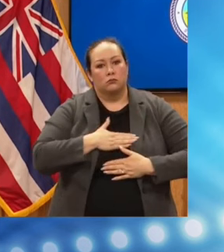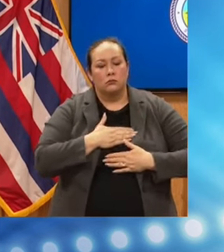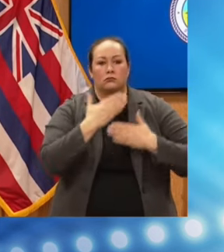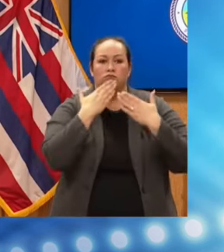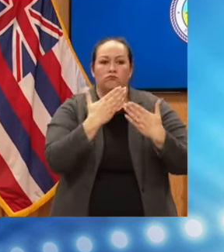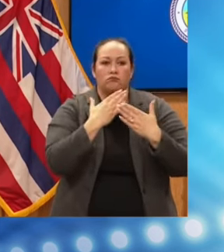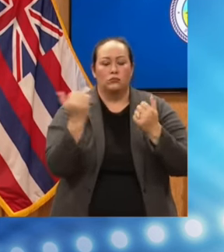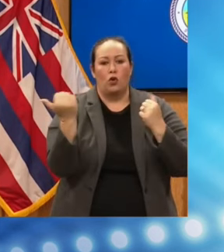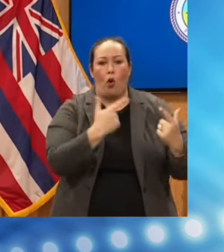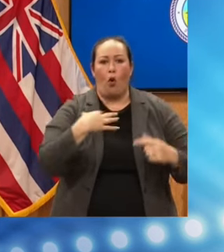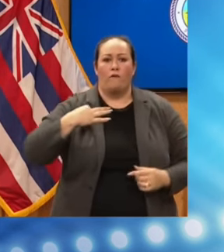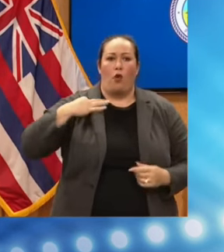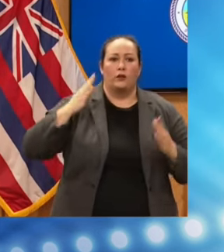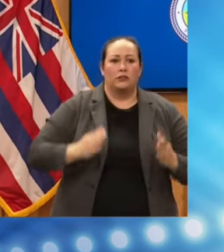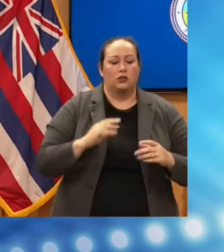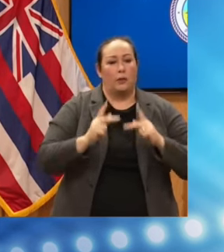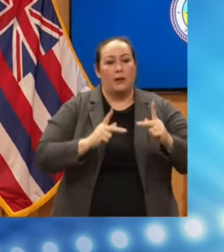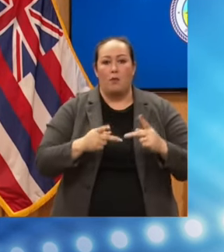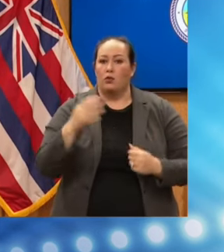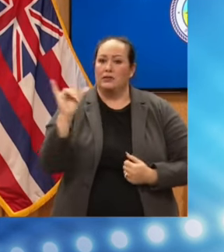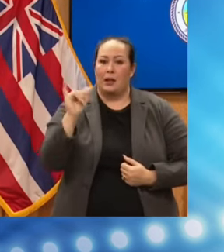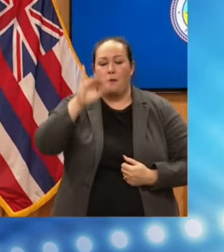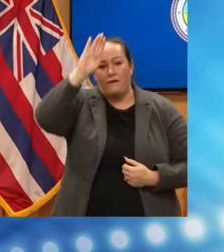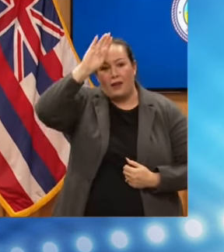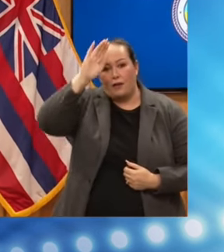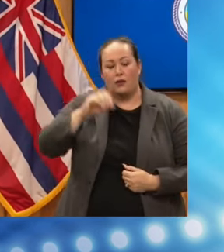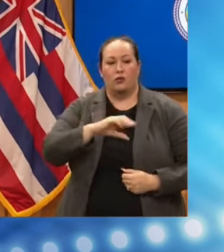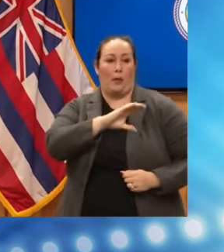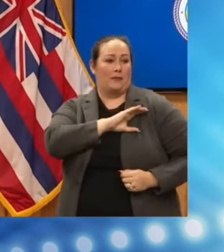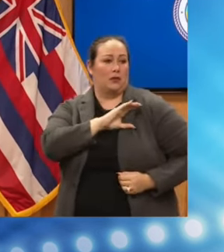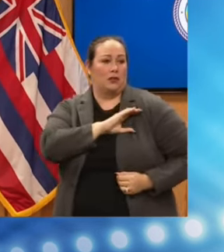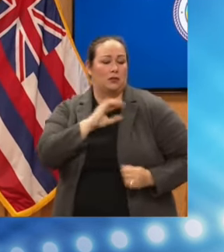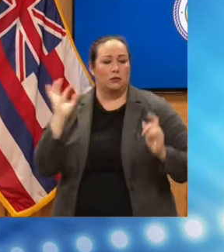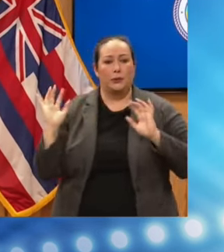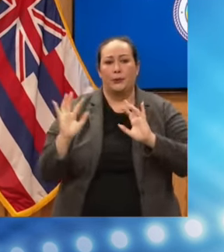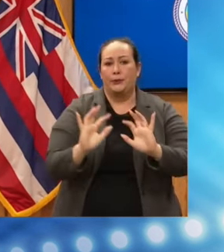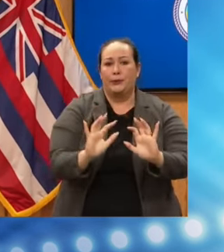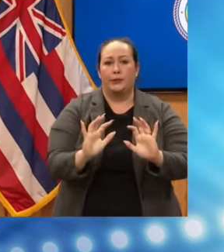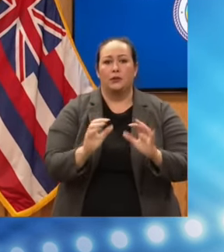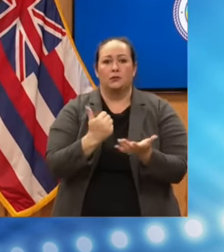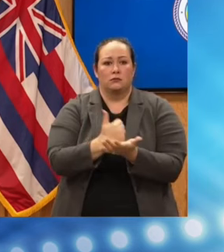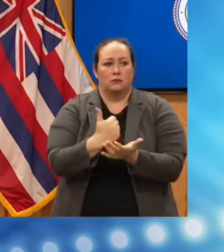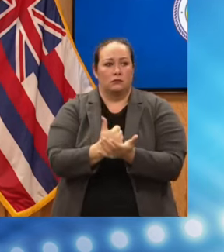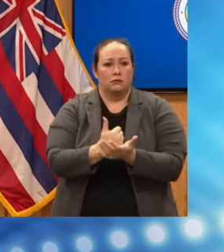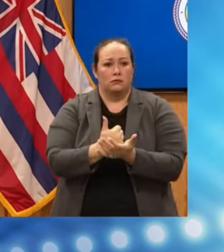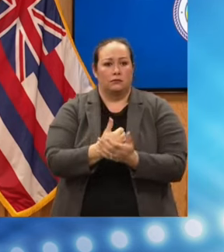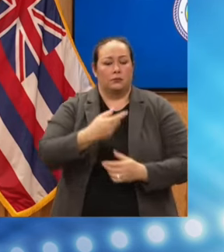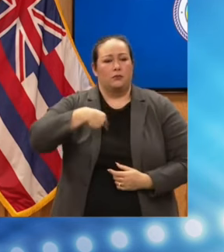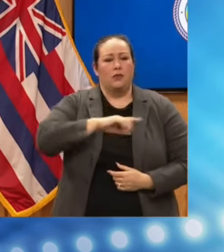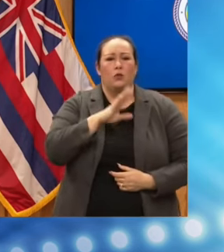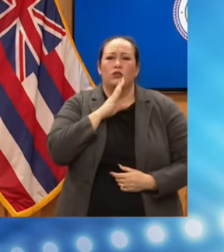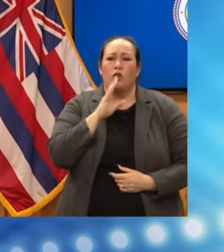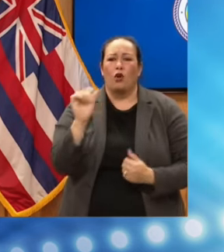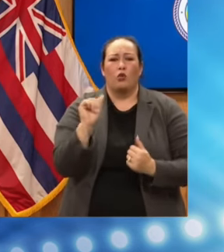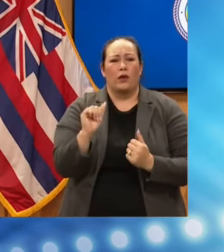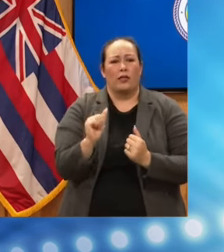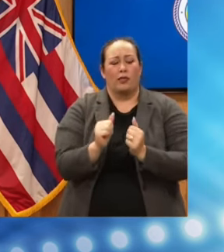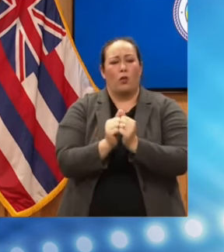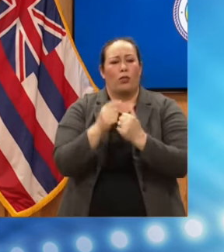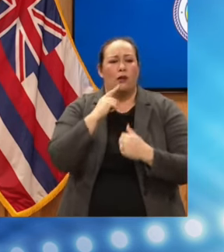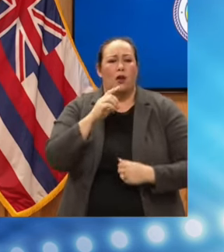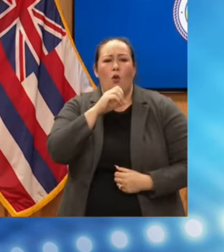appreciate the incredible work of the firefighters and police. But we talked to an old gentleman who hadn't seen anything like this